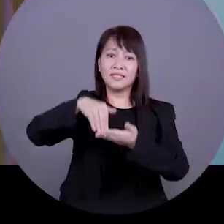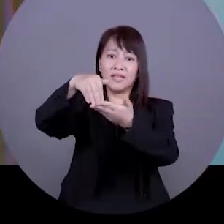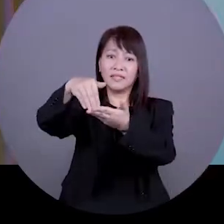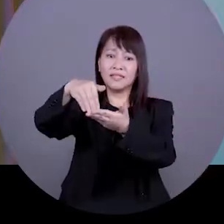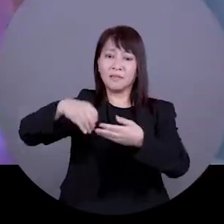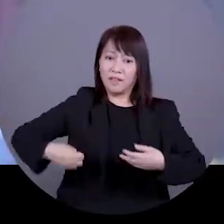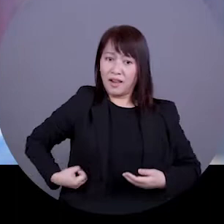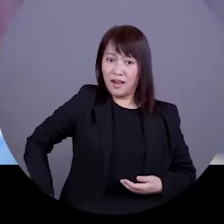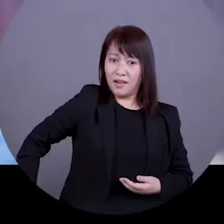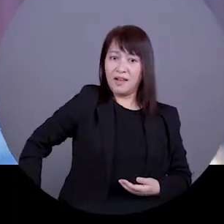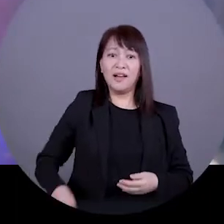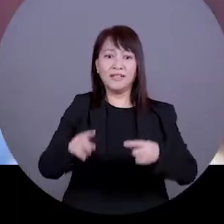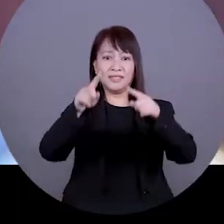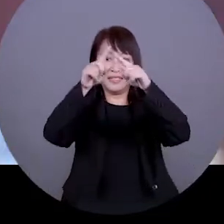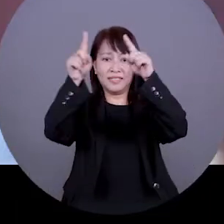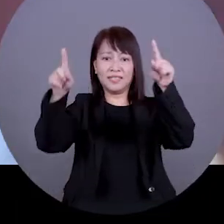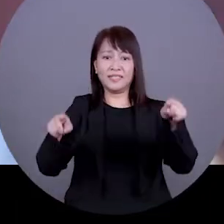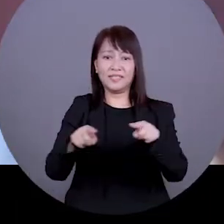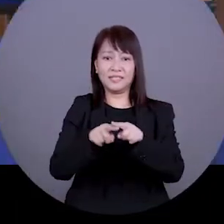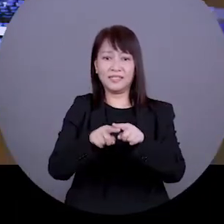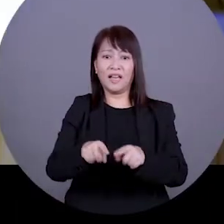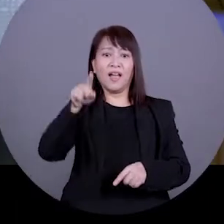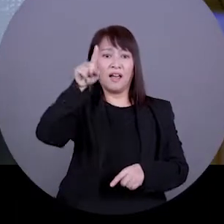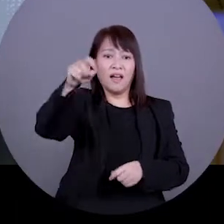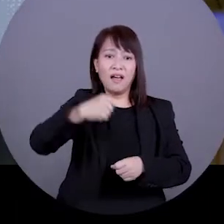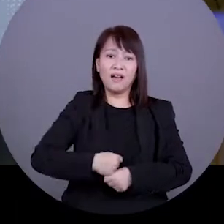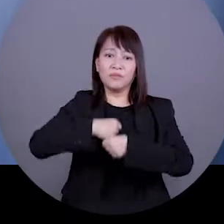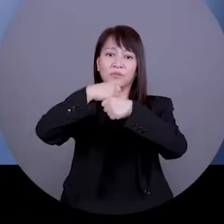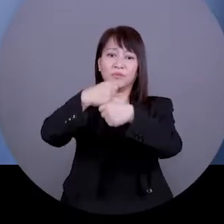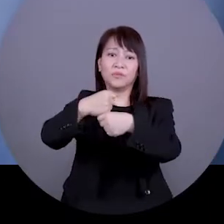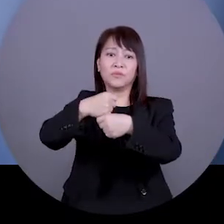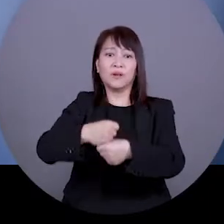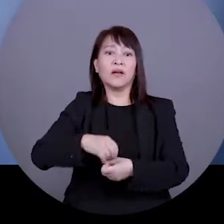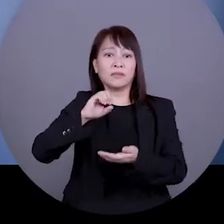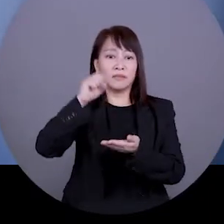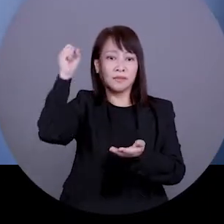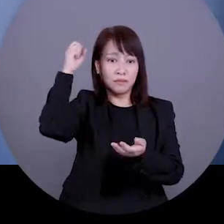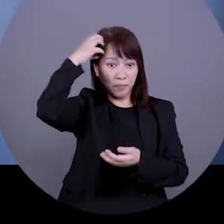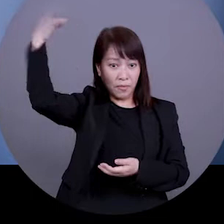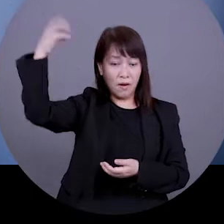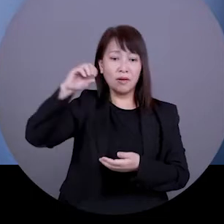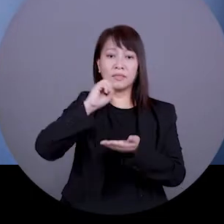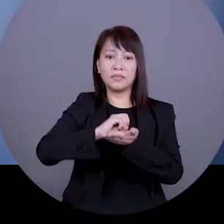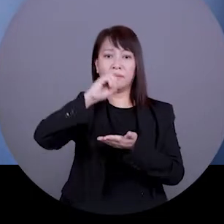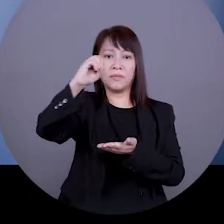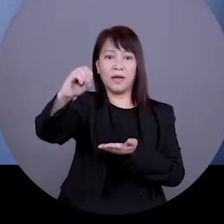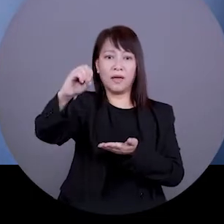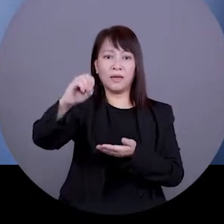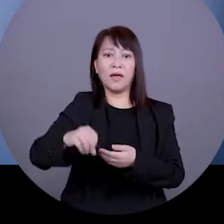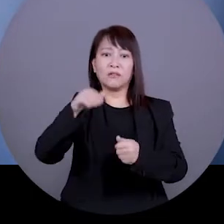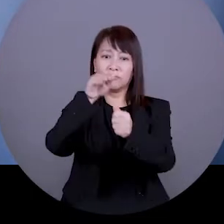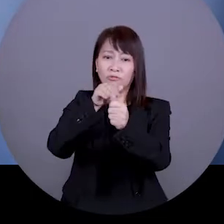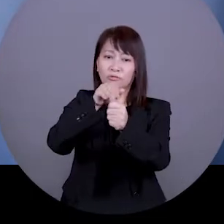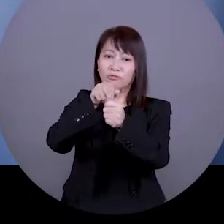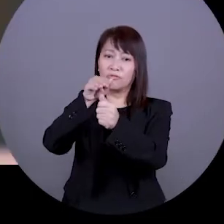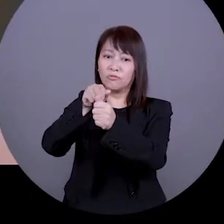receive email notification related to the application. If there is any missing document upon submission, you will receive an email from the Immigration Department